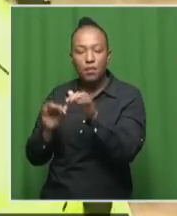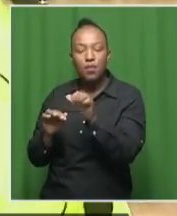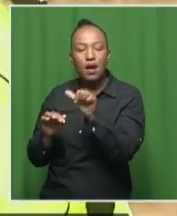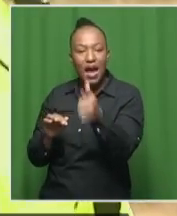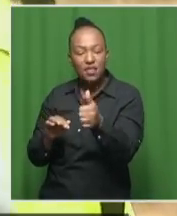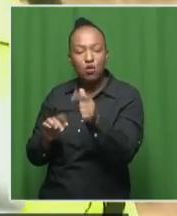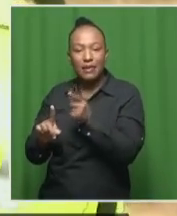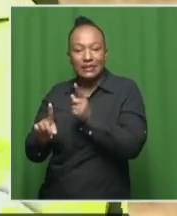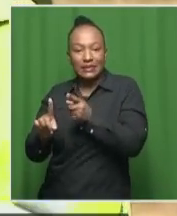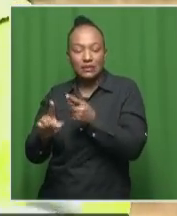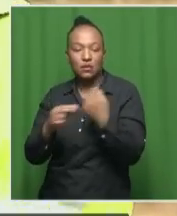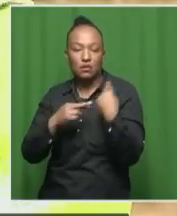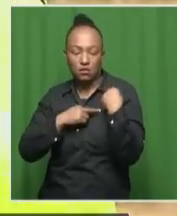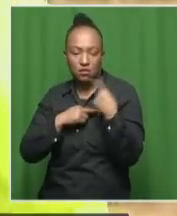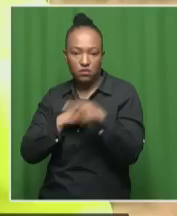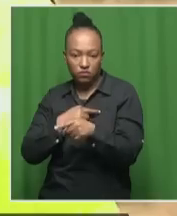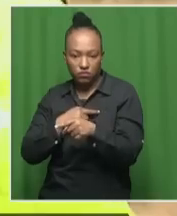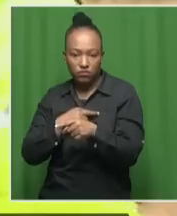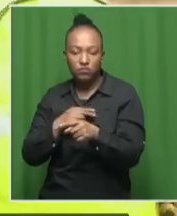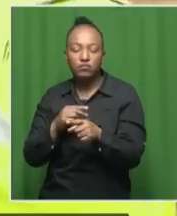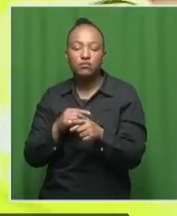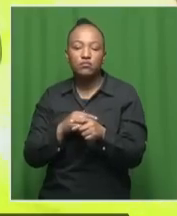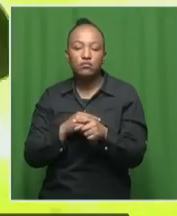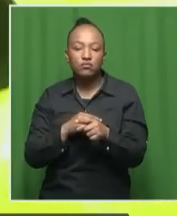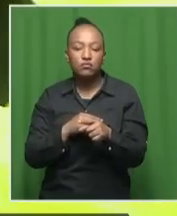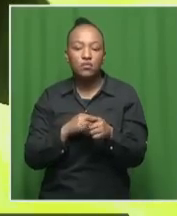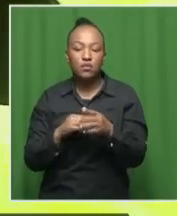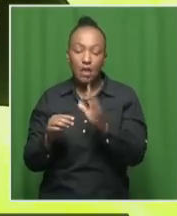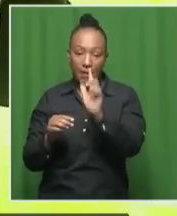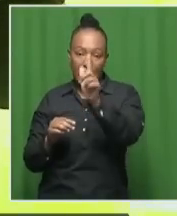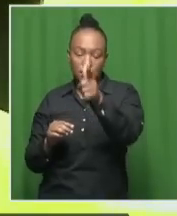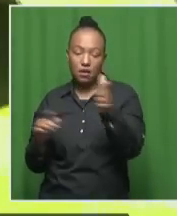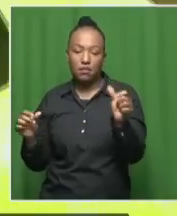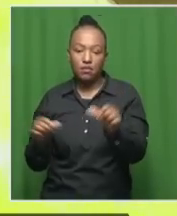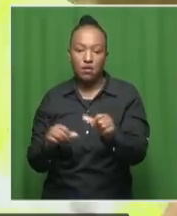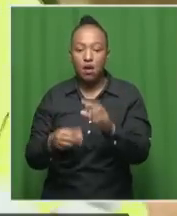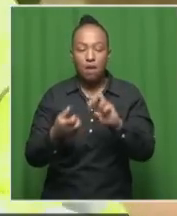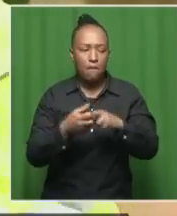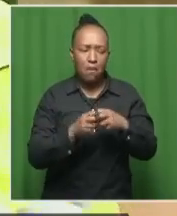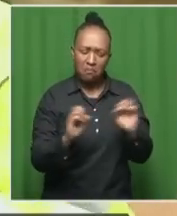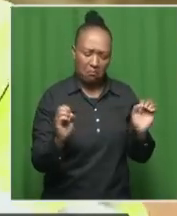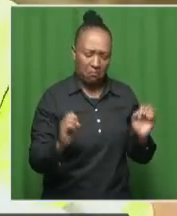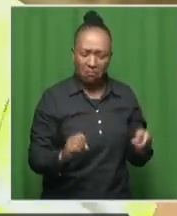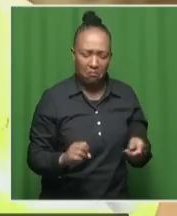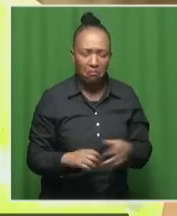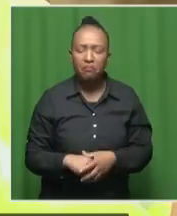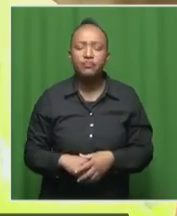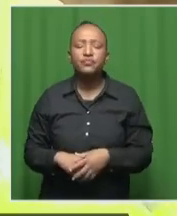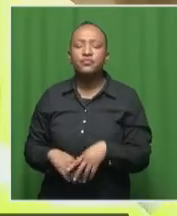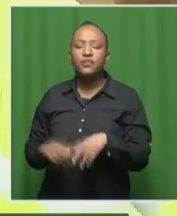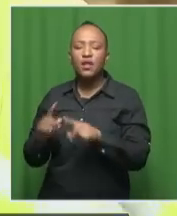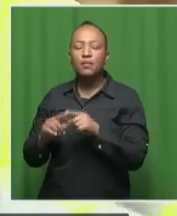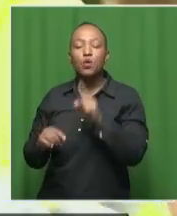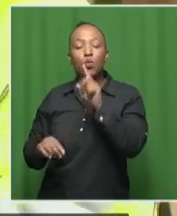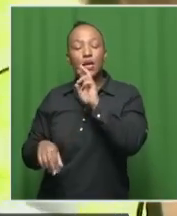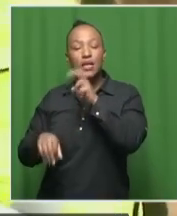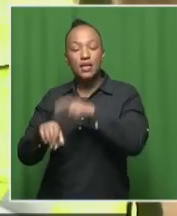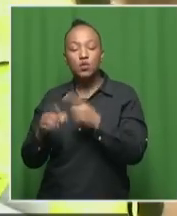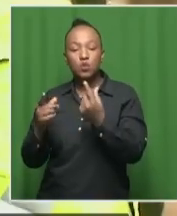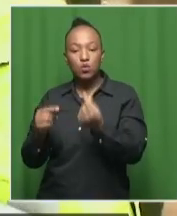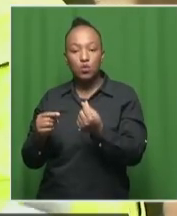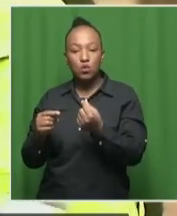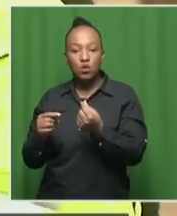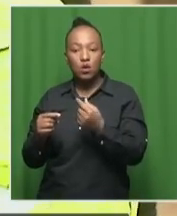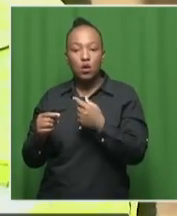held accountable here for the situation. But I'm going to come back to you later in the broadcast because I think what we need to do, we're going to go